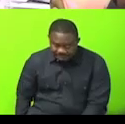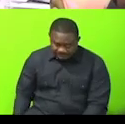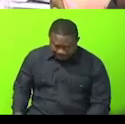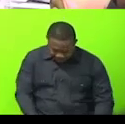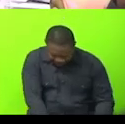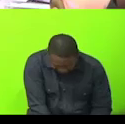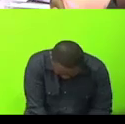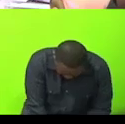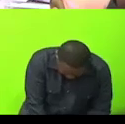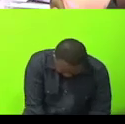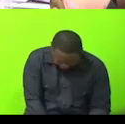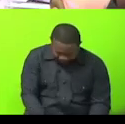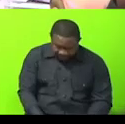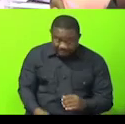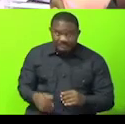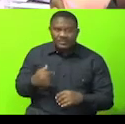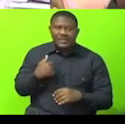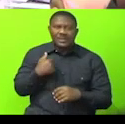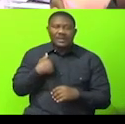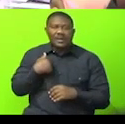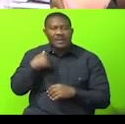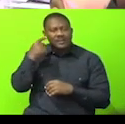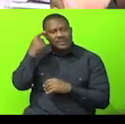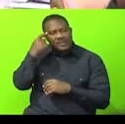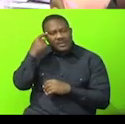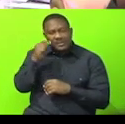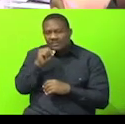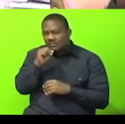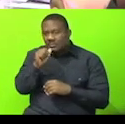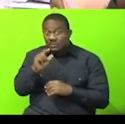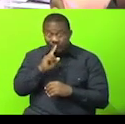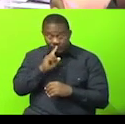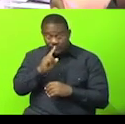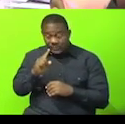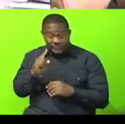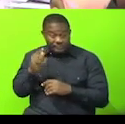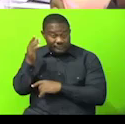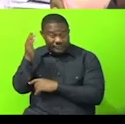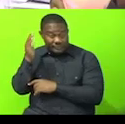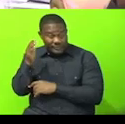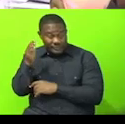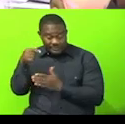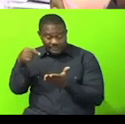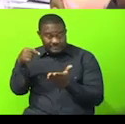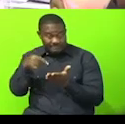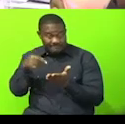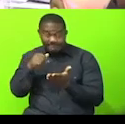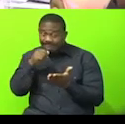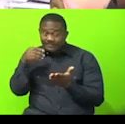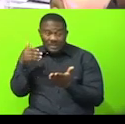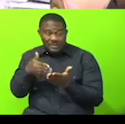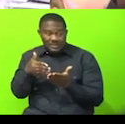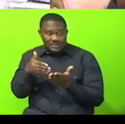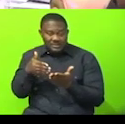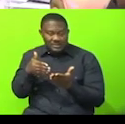I believe that it does not reflect the true statement made by the member, because it was based